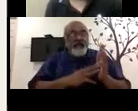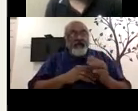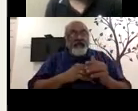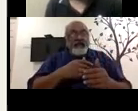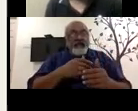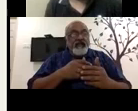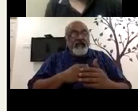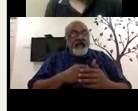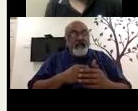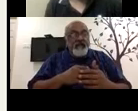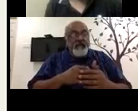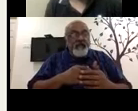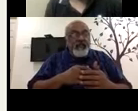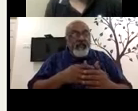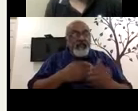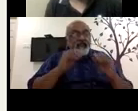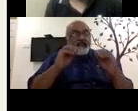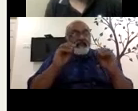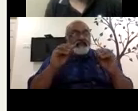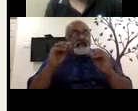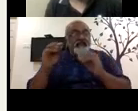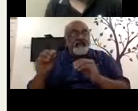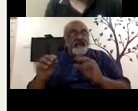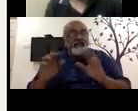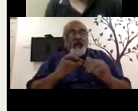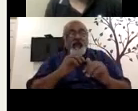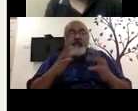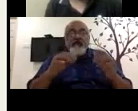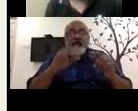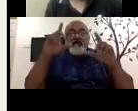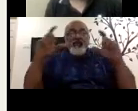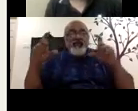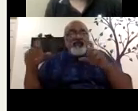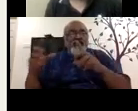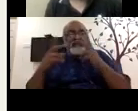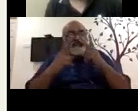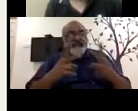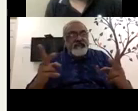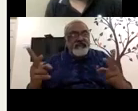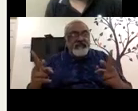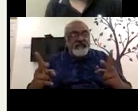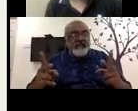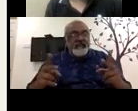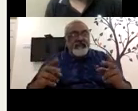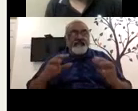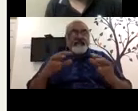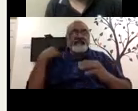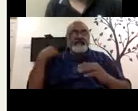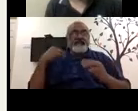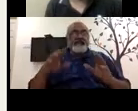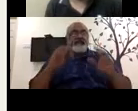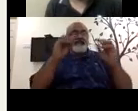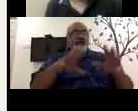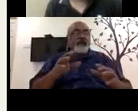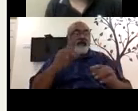really went well, uh, in, uh, this is some pictures in hospitality and, uh, there are some first picture is about a